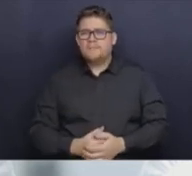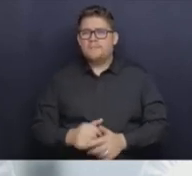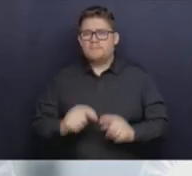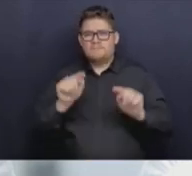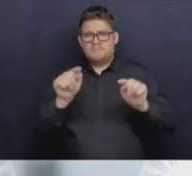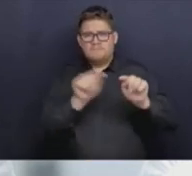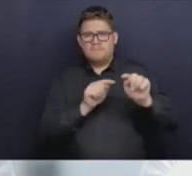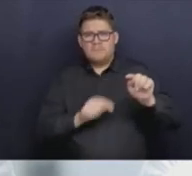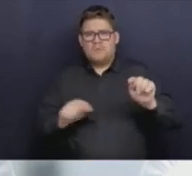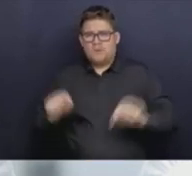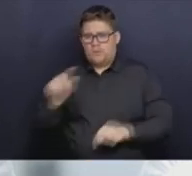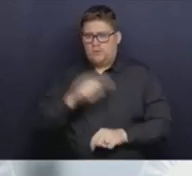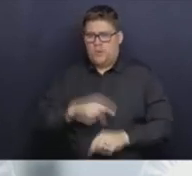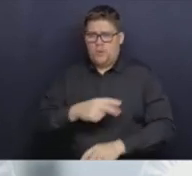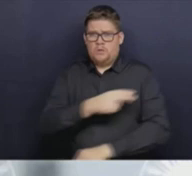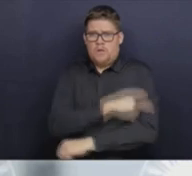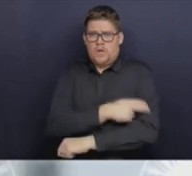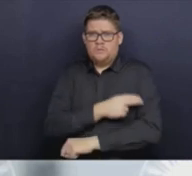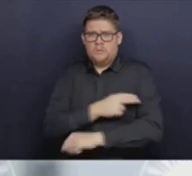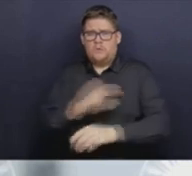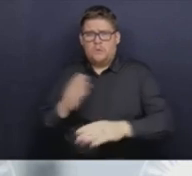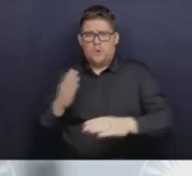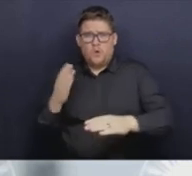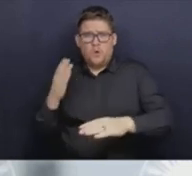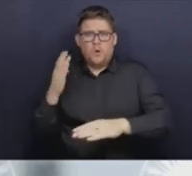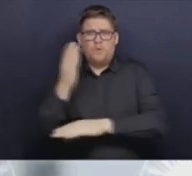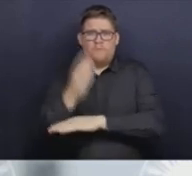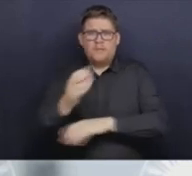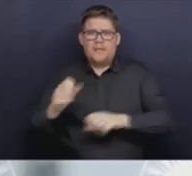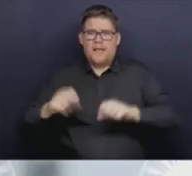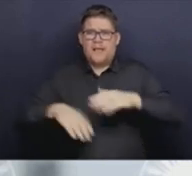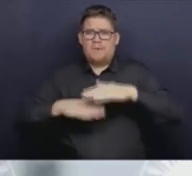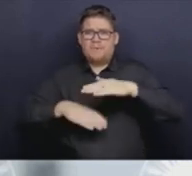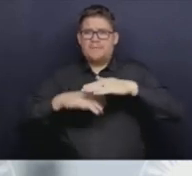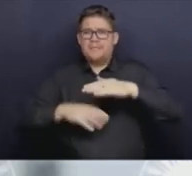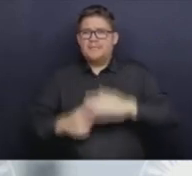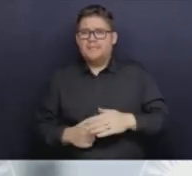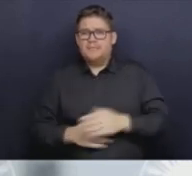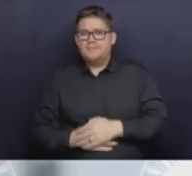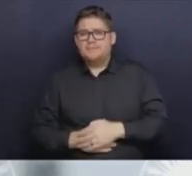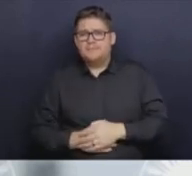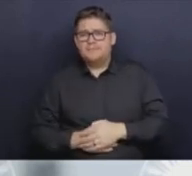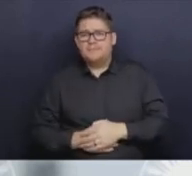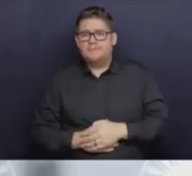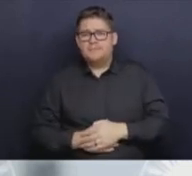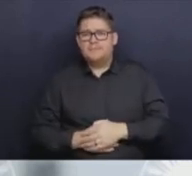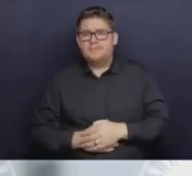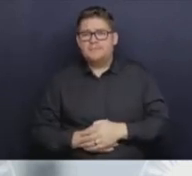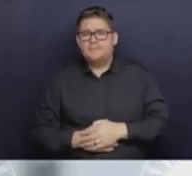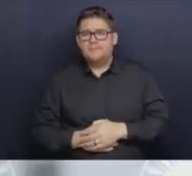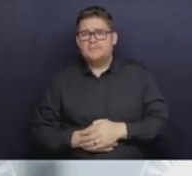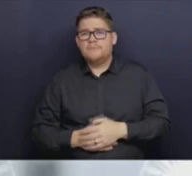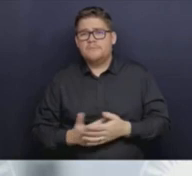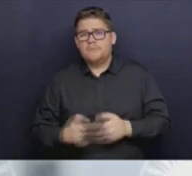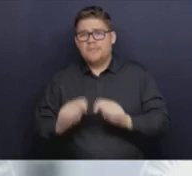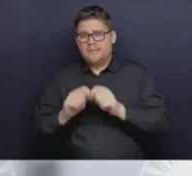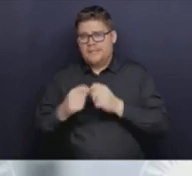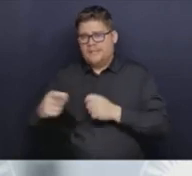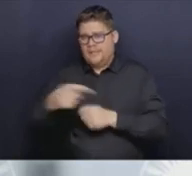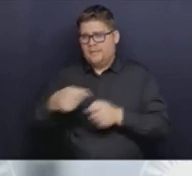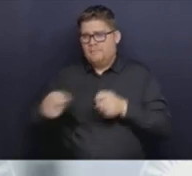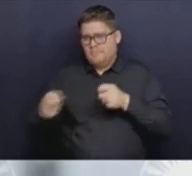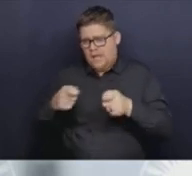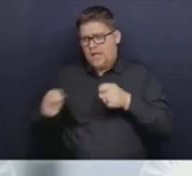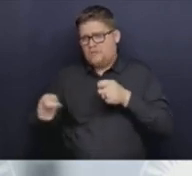above basin surge beds capacity, and our teams are doing an exceptional job managing that situation.